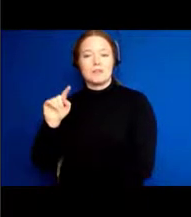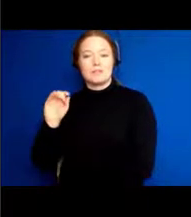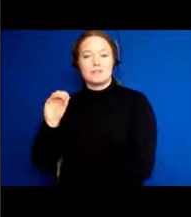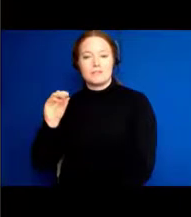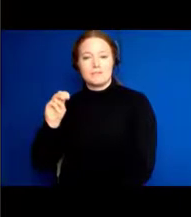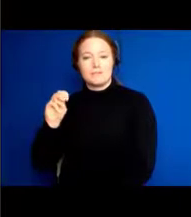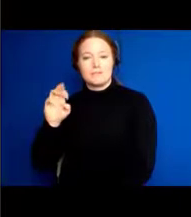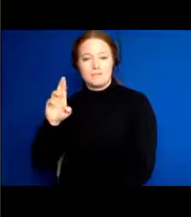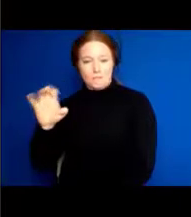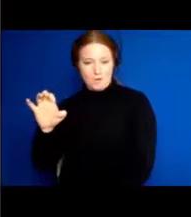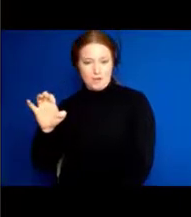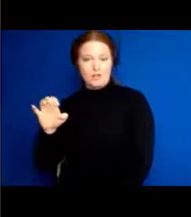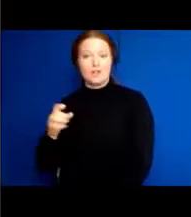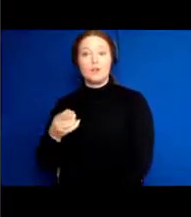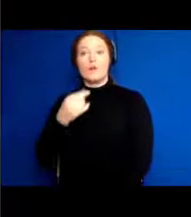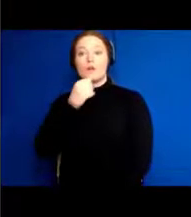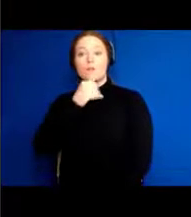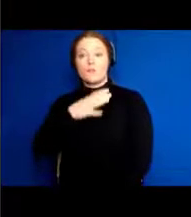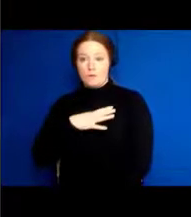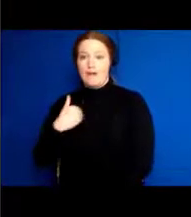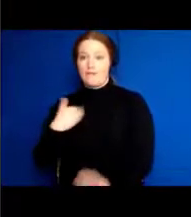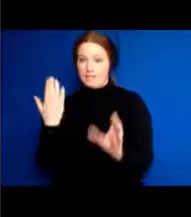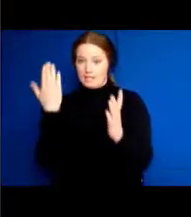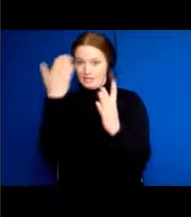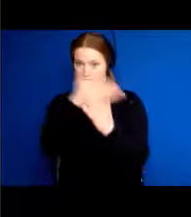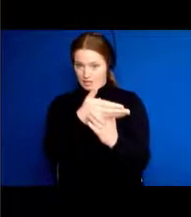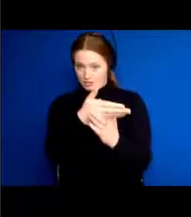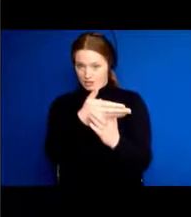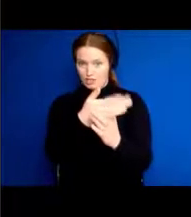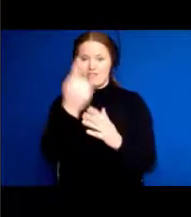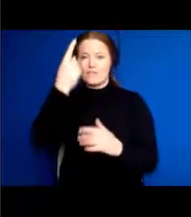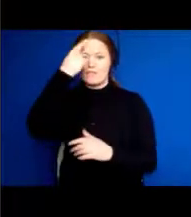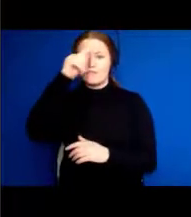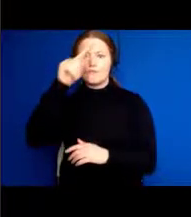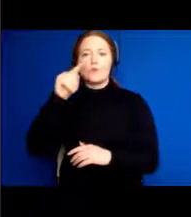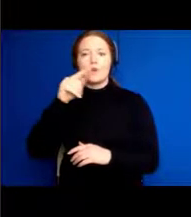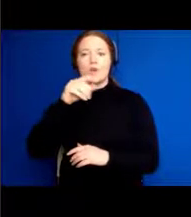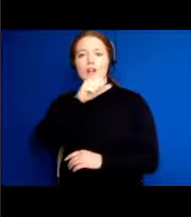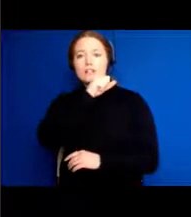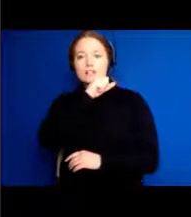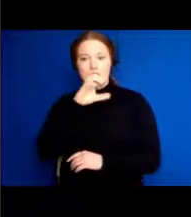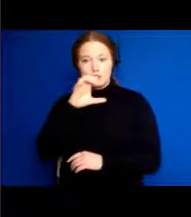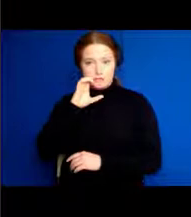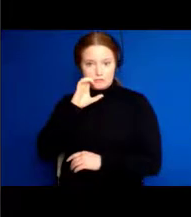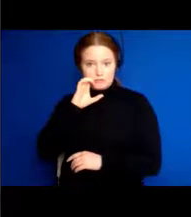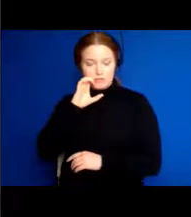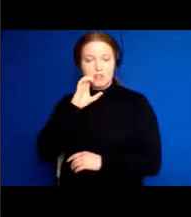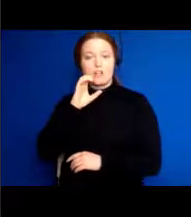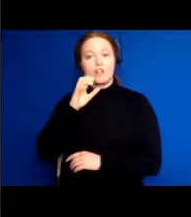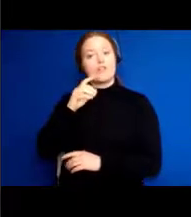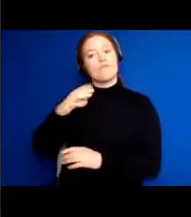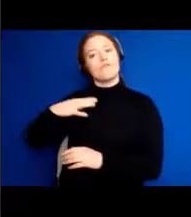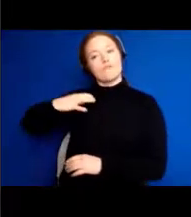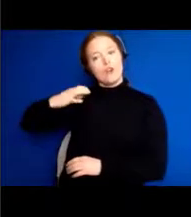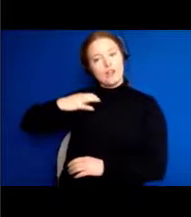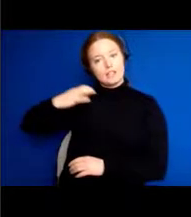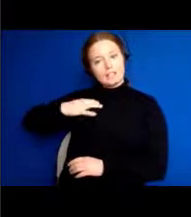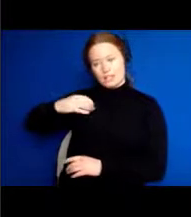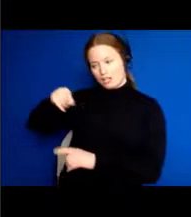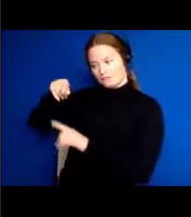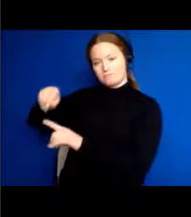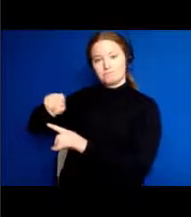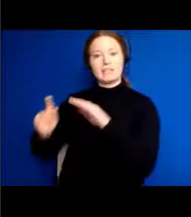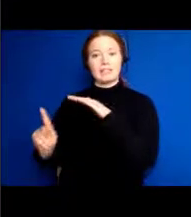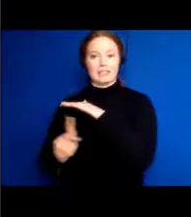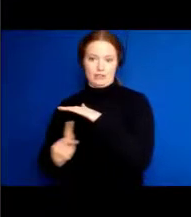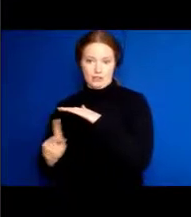like these fancy words, but basically it's for the seniors to become volunteers in kindergarten. And they have to take a